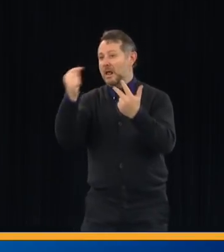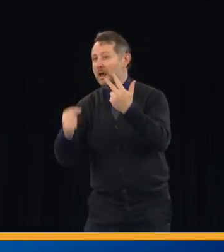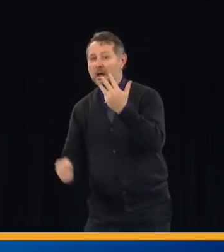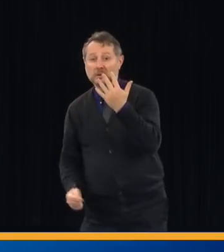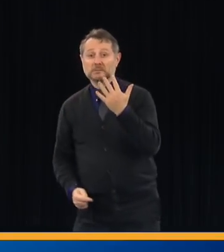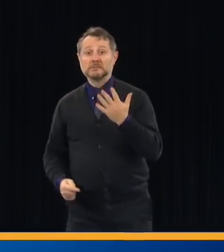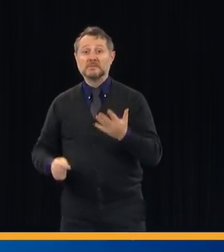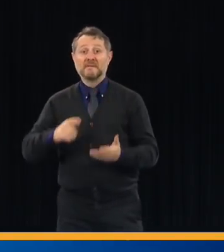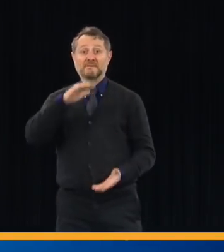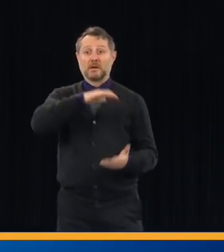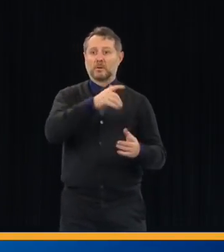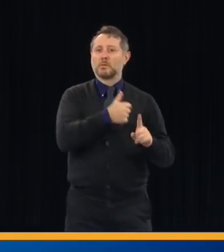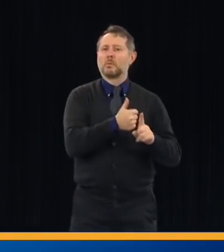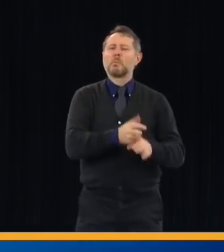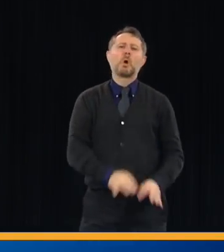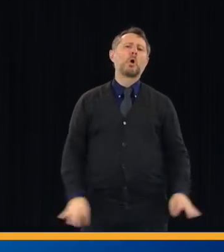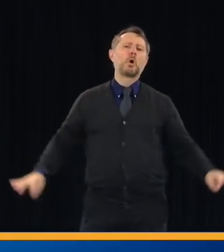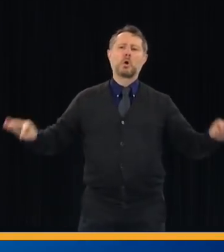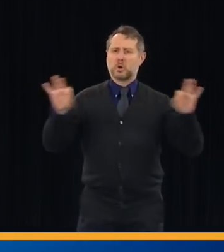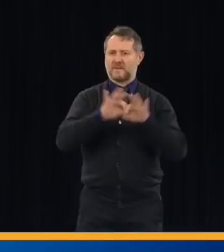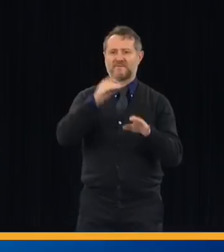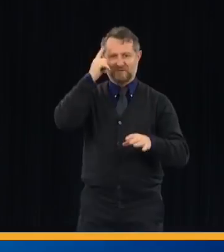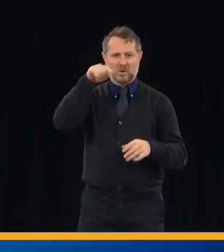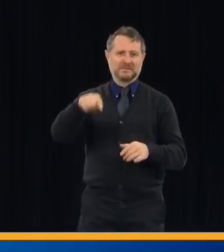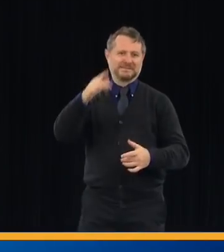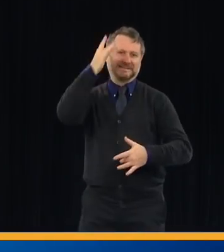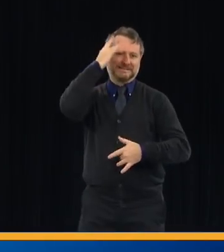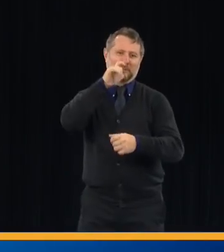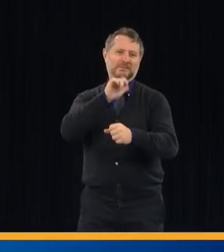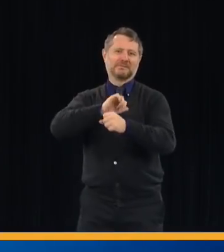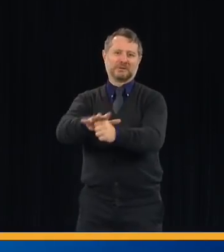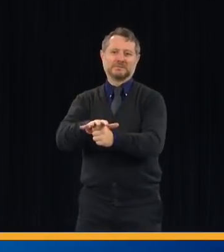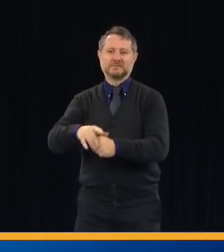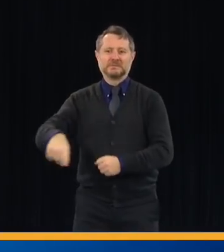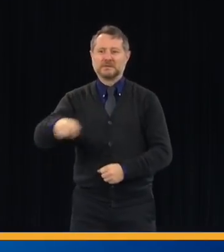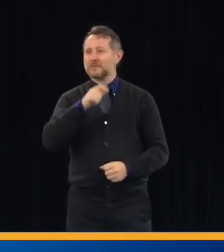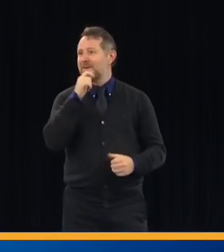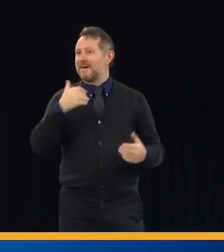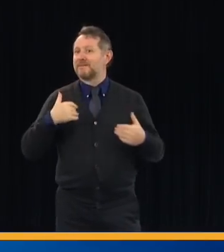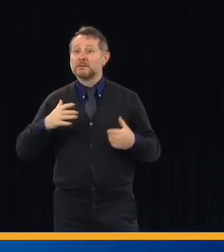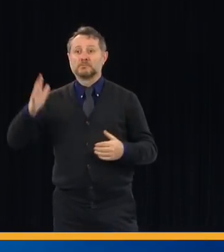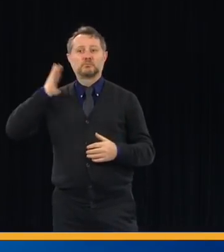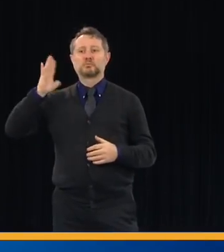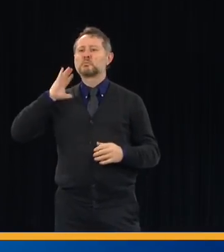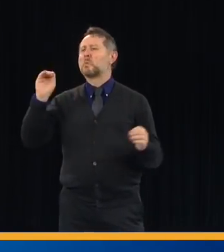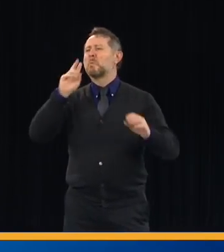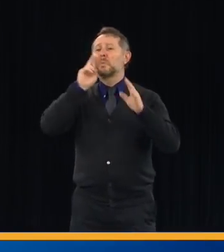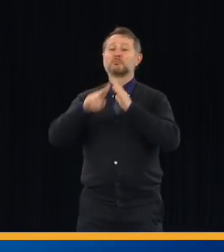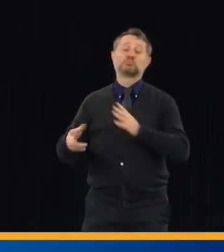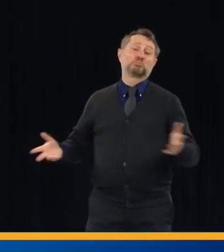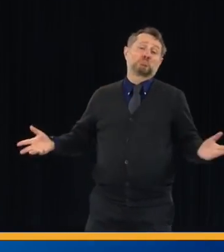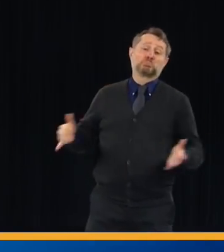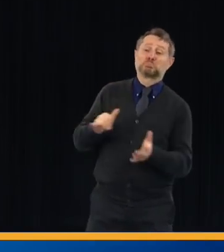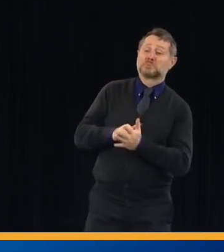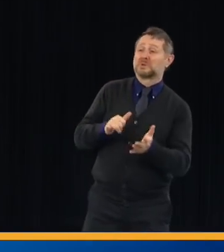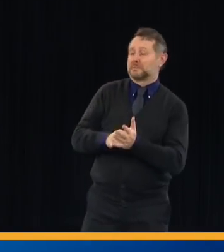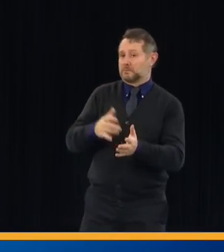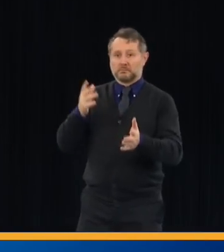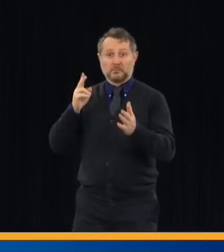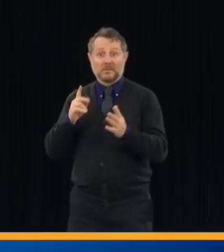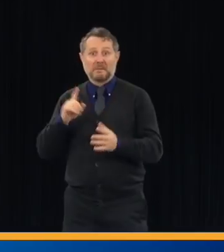it's a respiratory disease, you need ventilators. Nobody ever anticipated this kind of situation, so we're in a mad